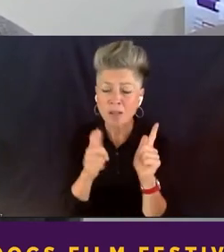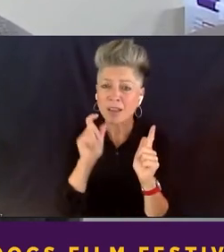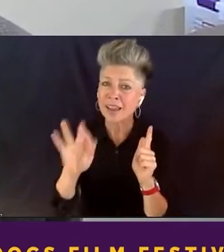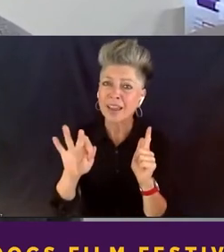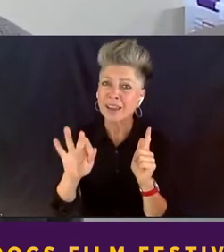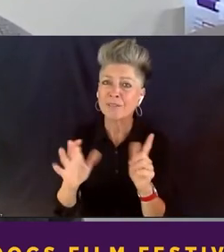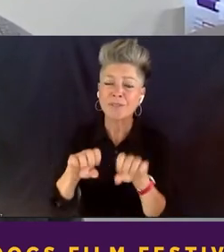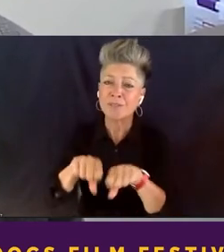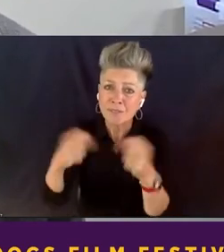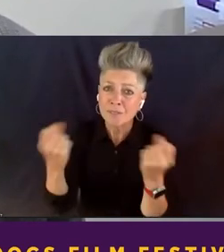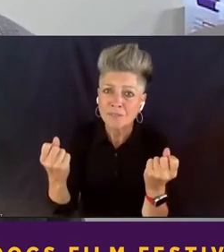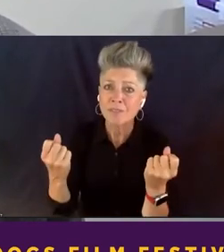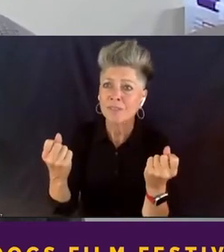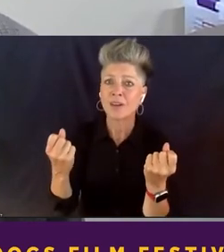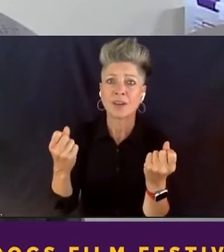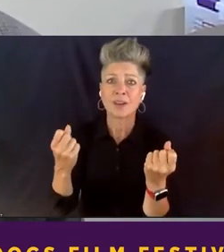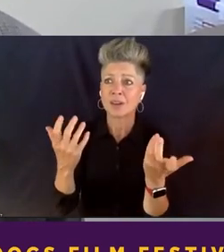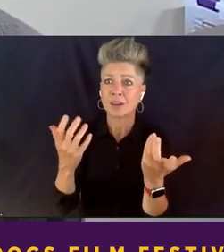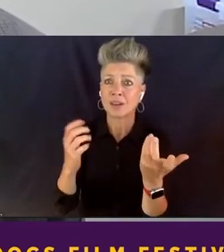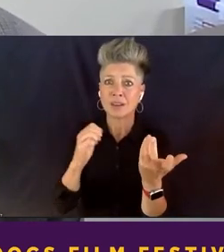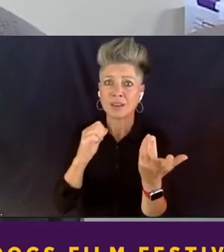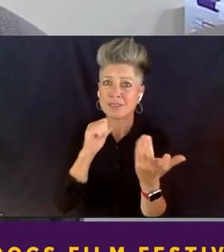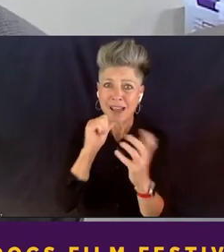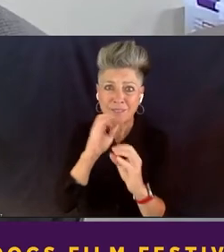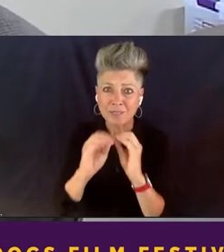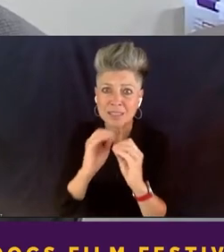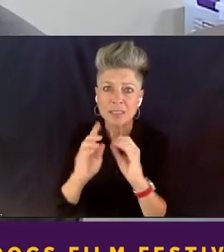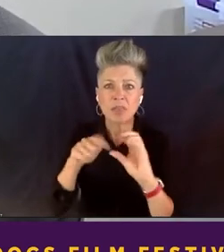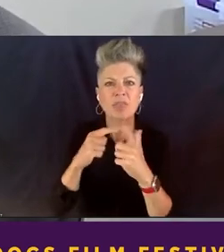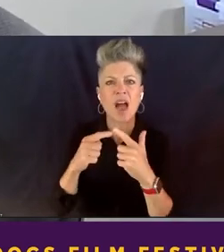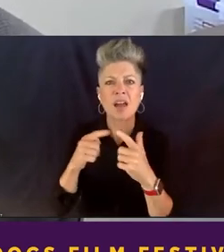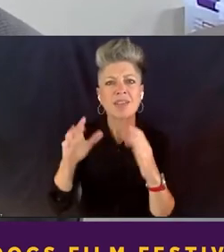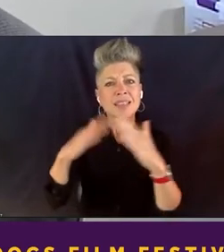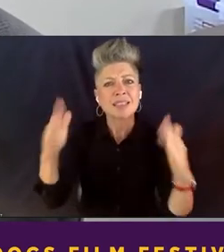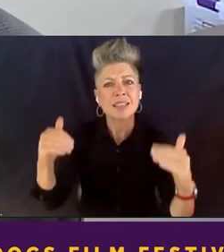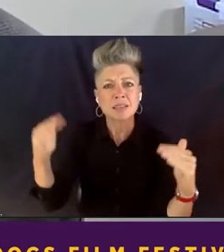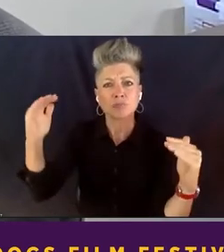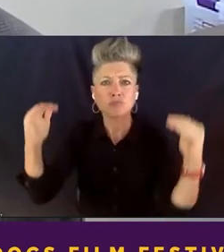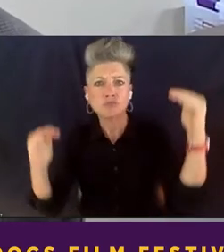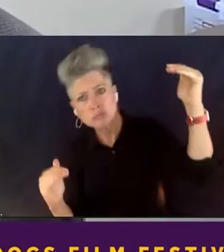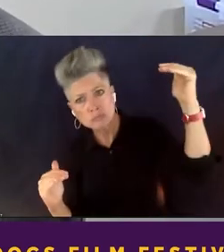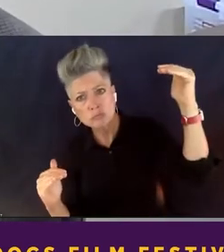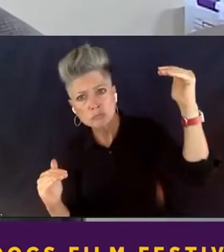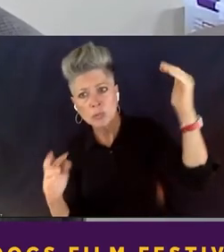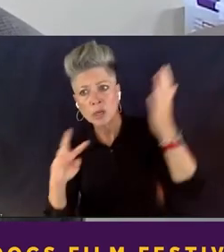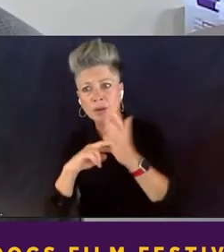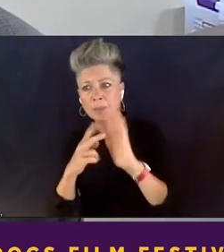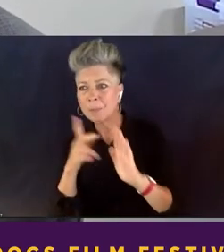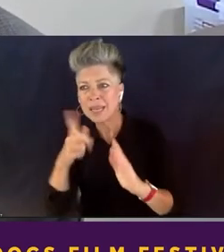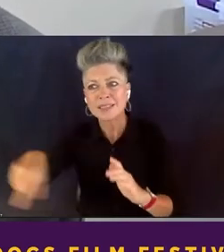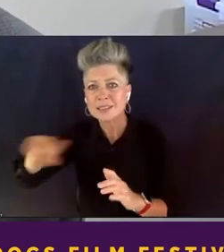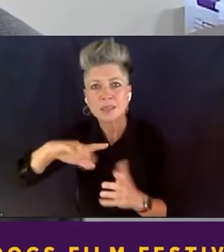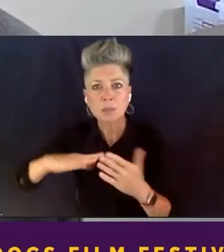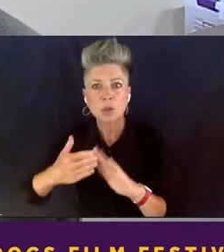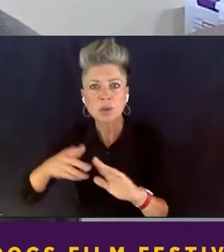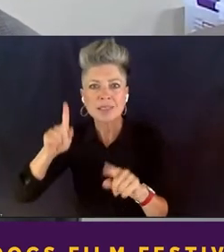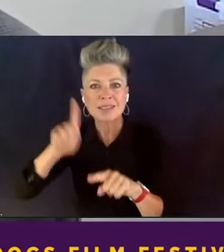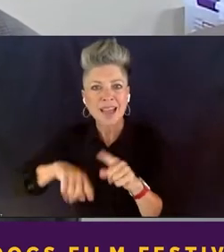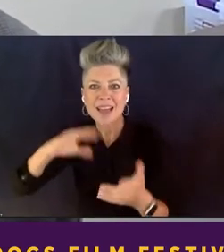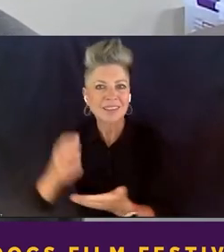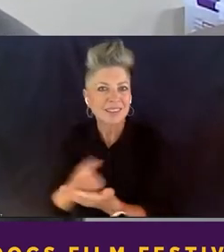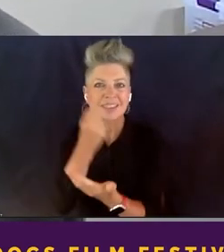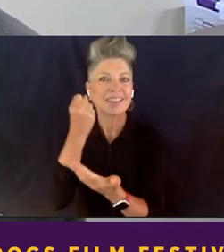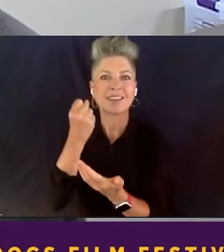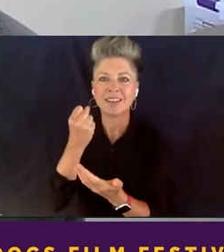system of inequity that really prevents communities from taking full advantage of the gifts, talents, and